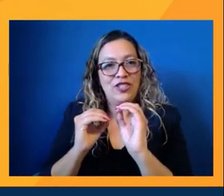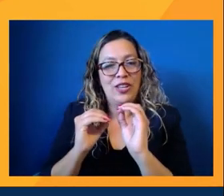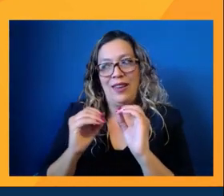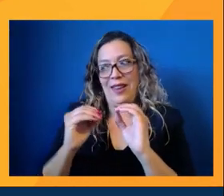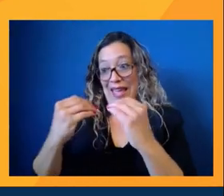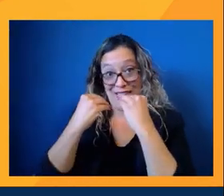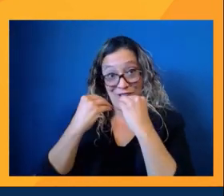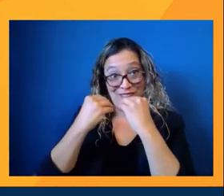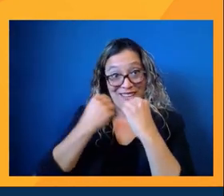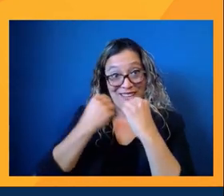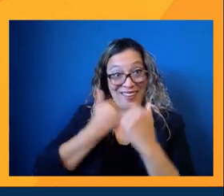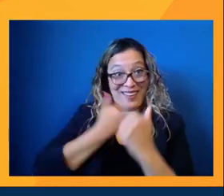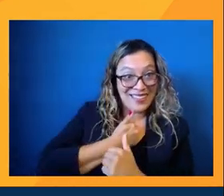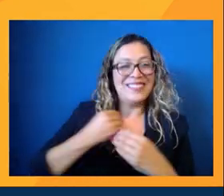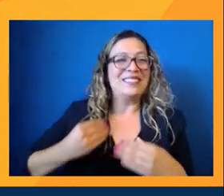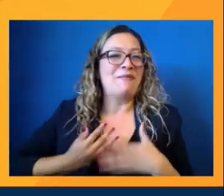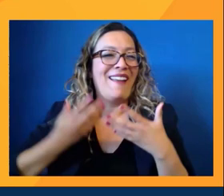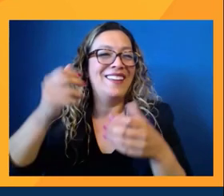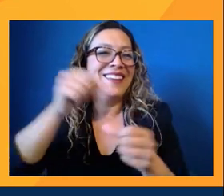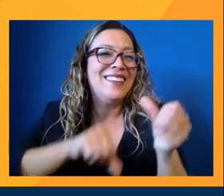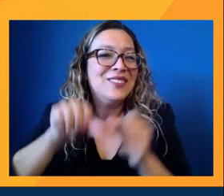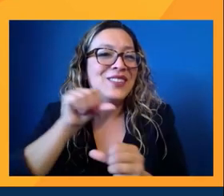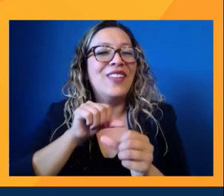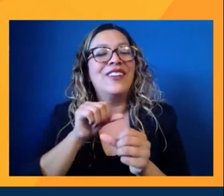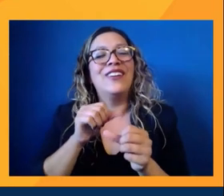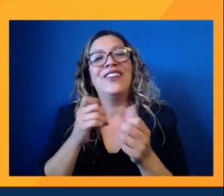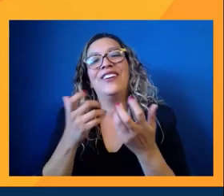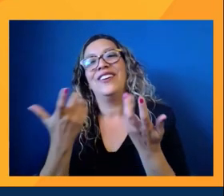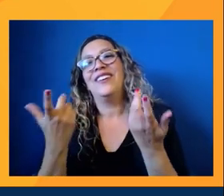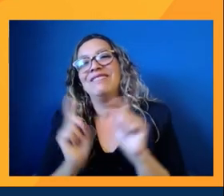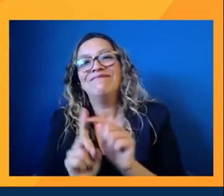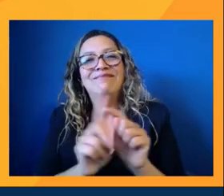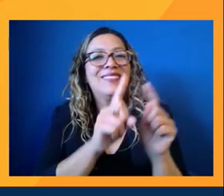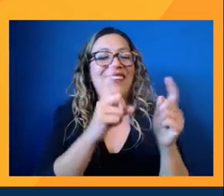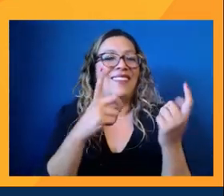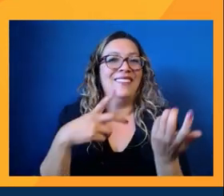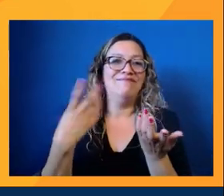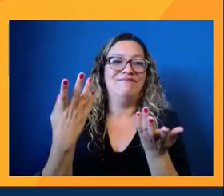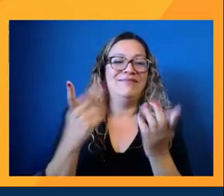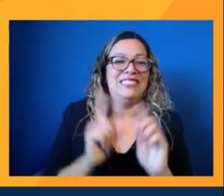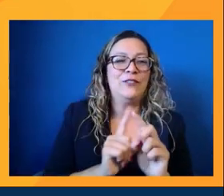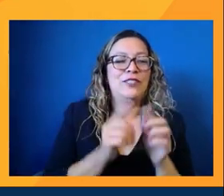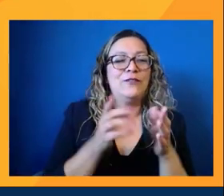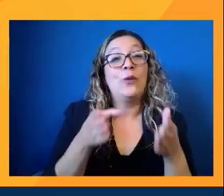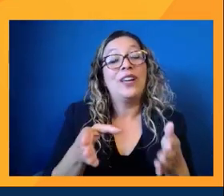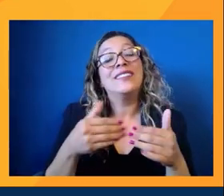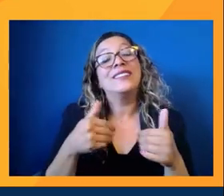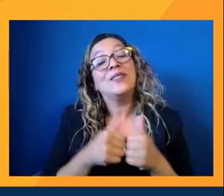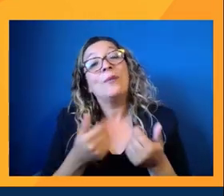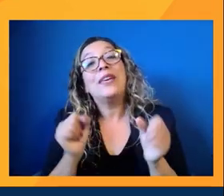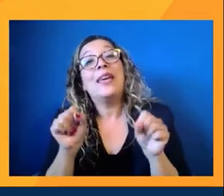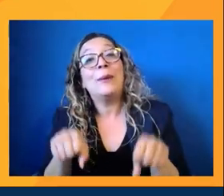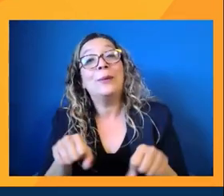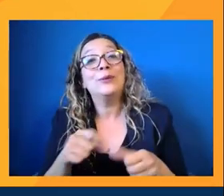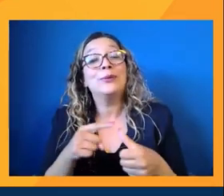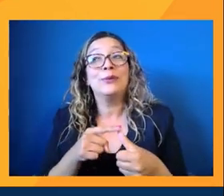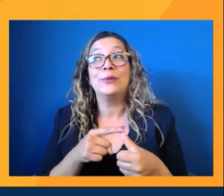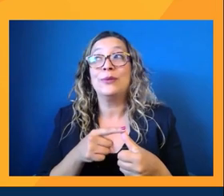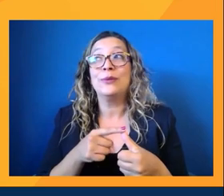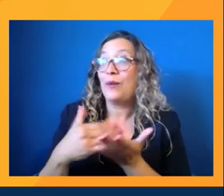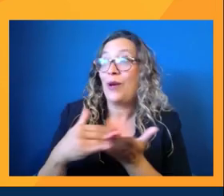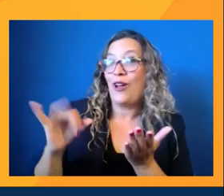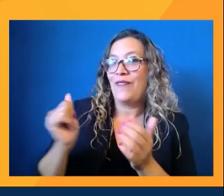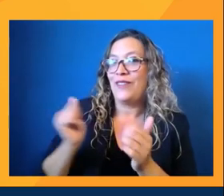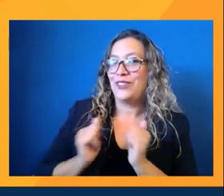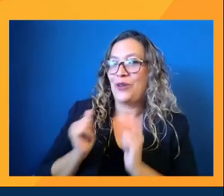to inspire each other on a, you high scale. So being able to, first of all, being part of the show for